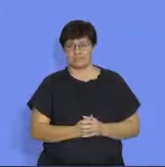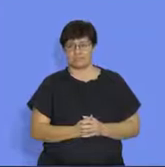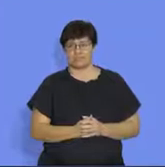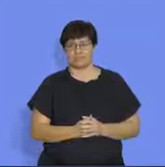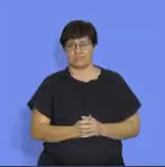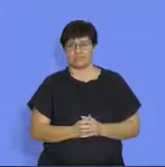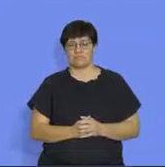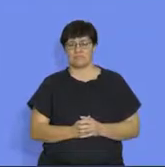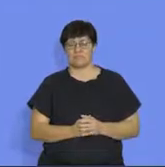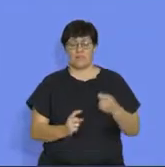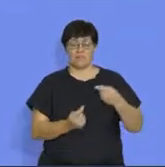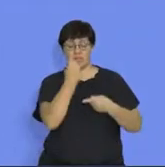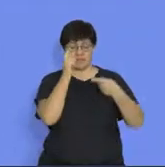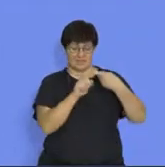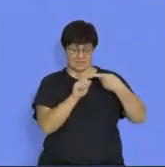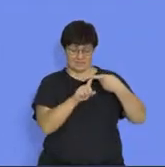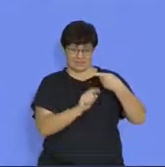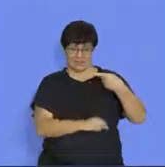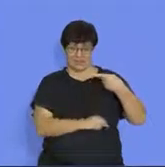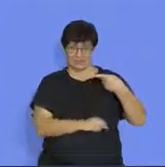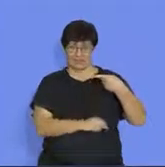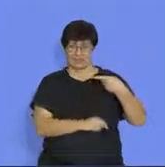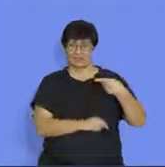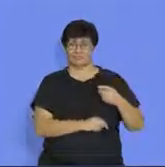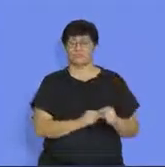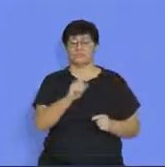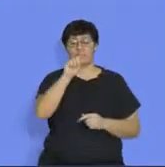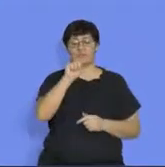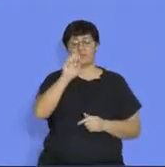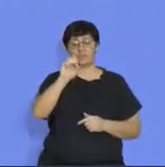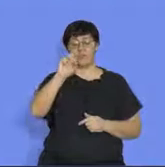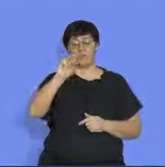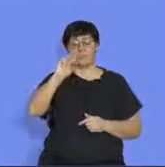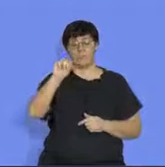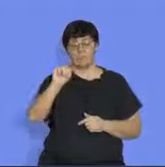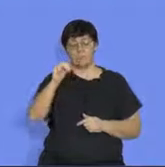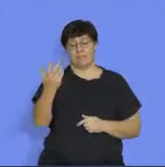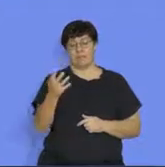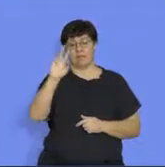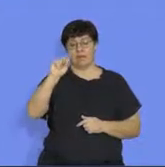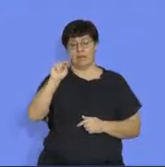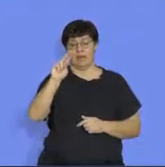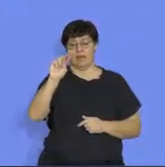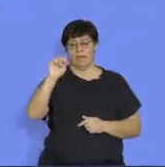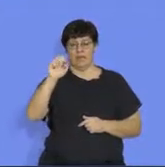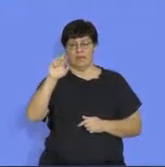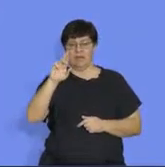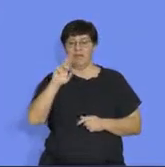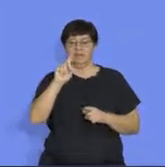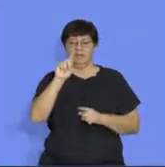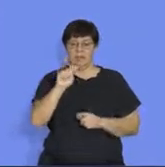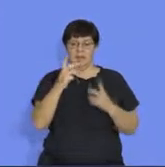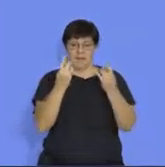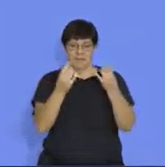So, the first one I'm going to talk to you about is a term number. Now, please